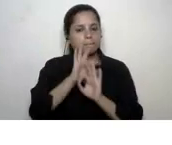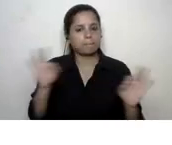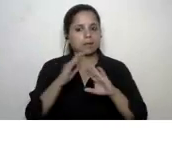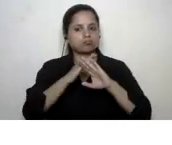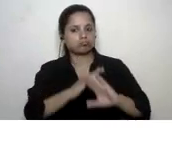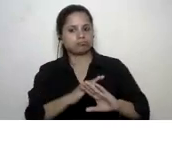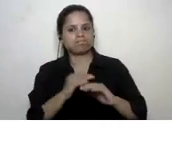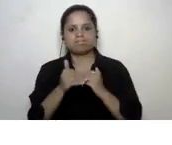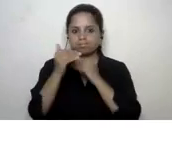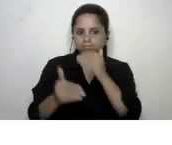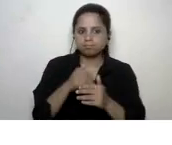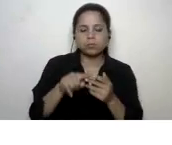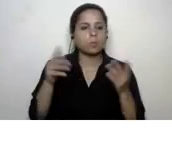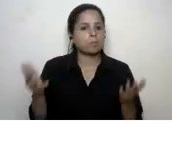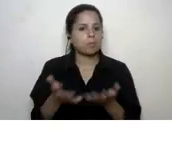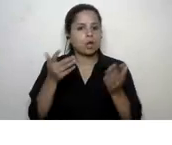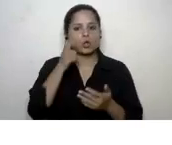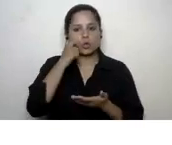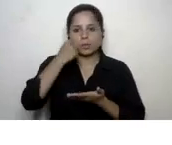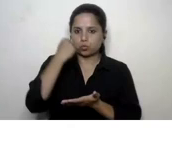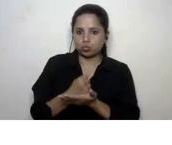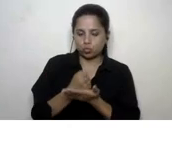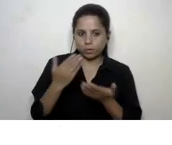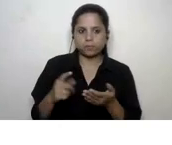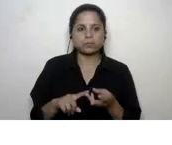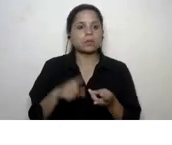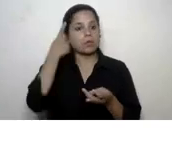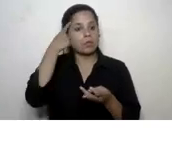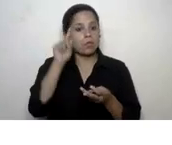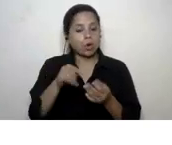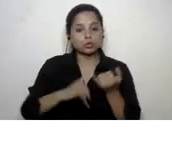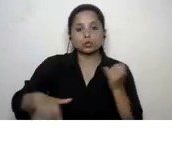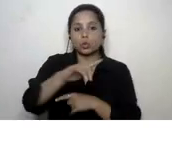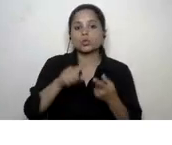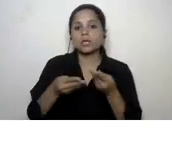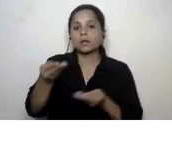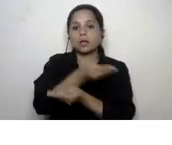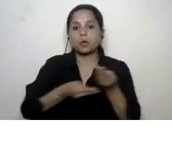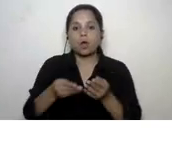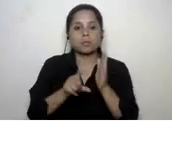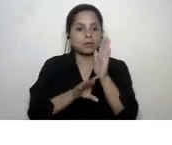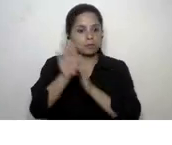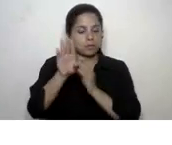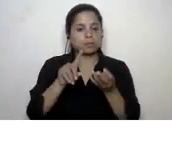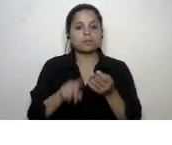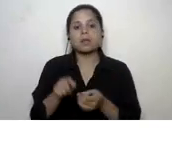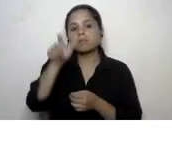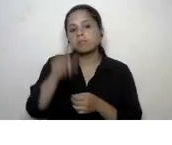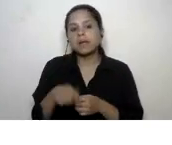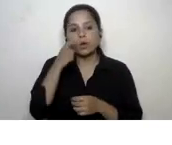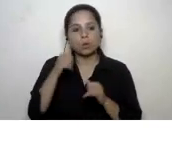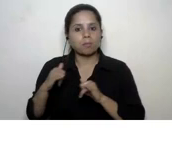security to promote human rights foster social and economic development provide humanitarian